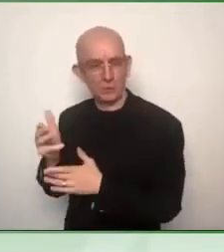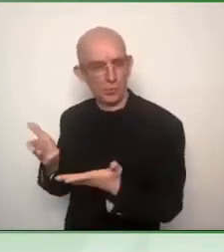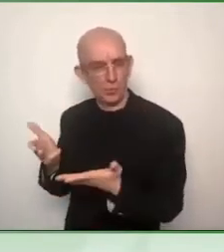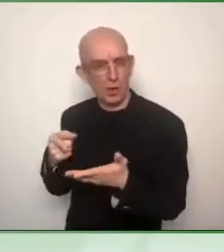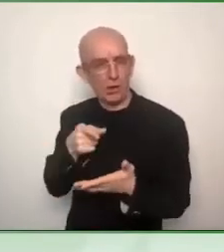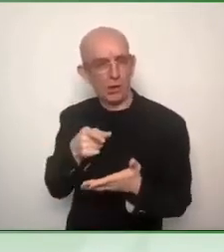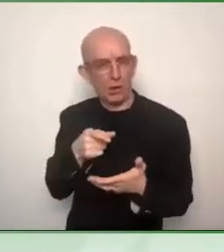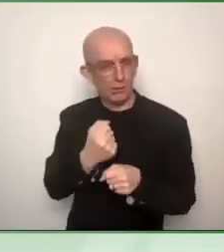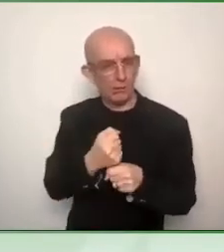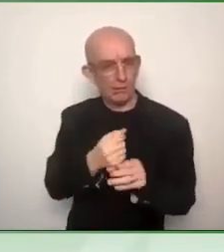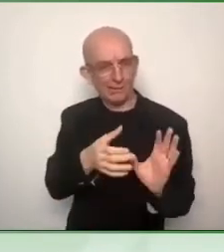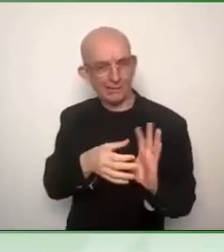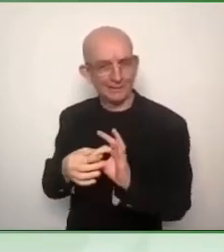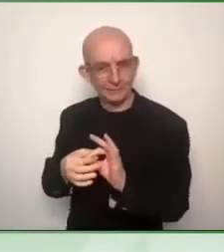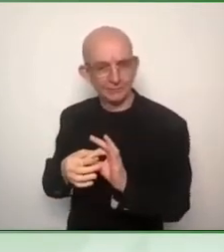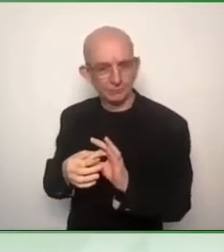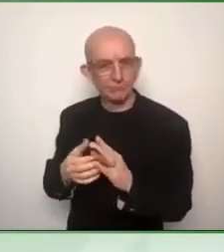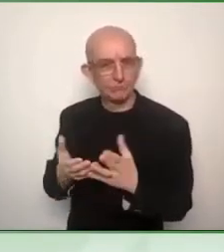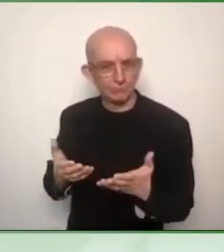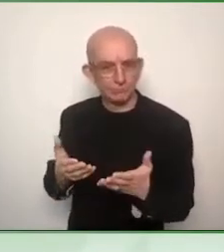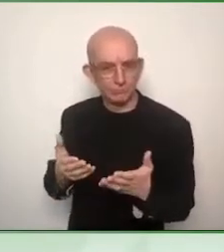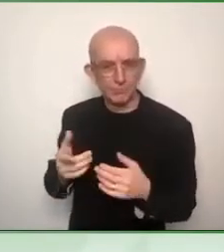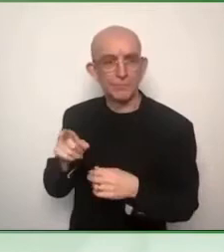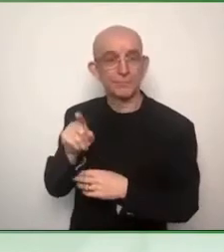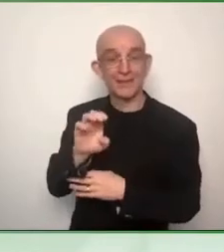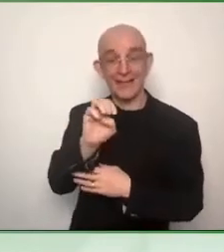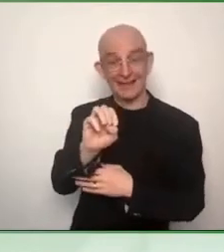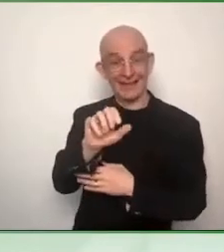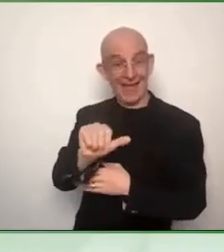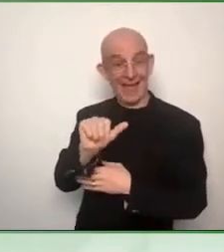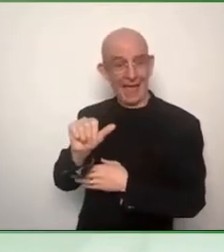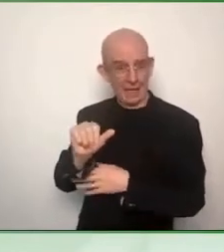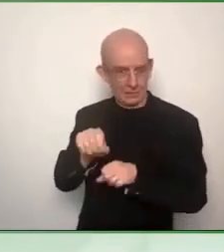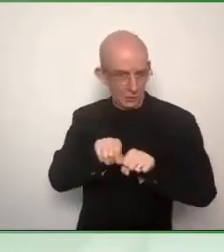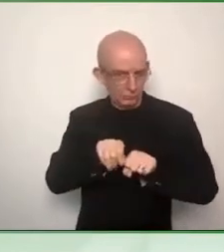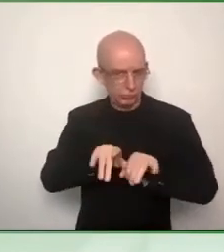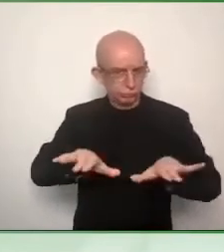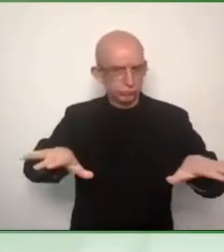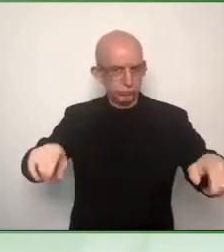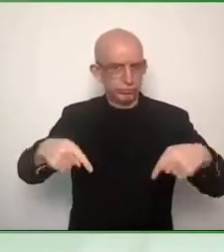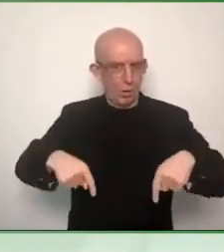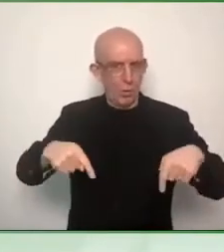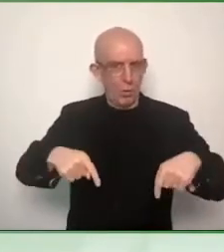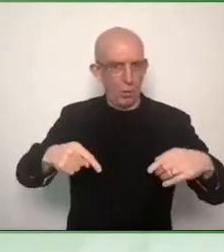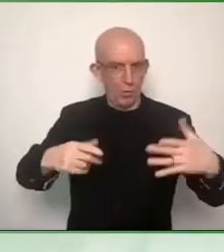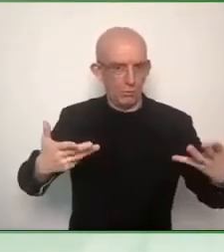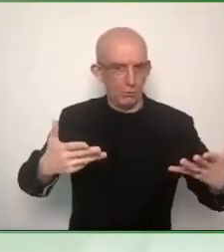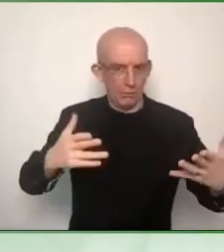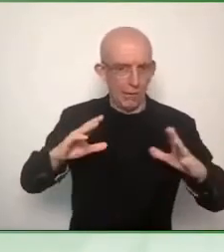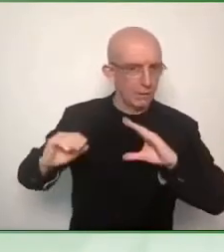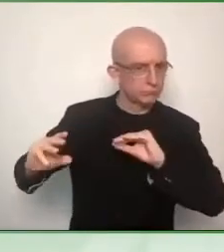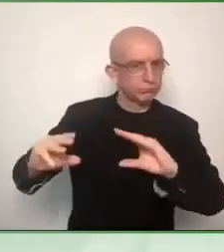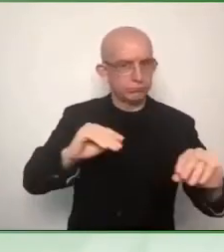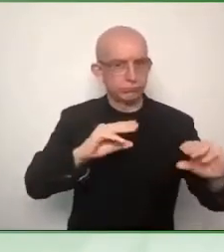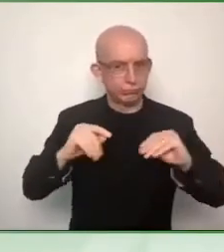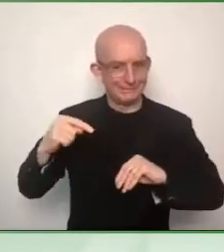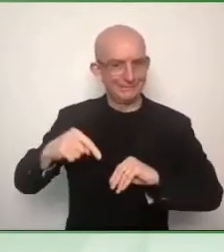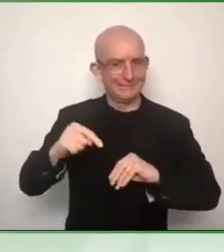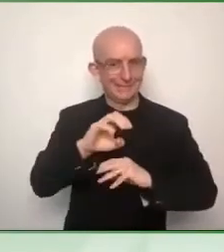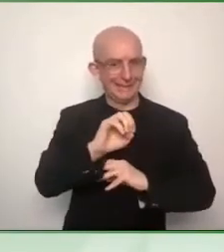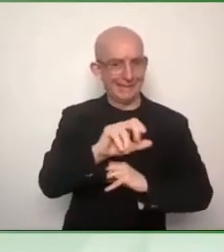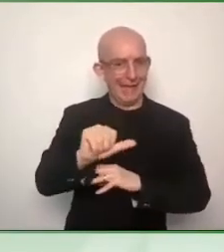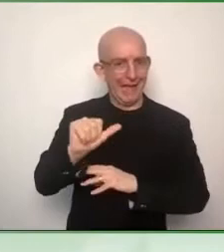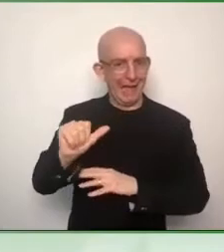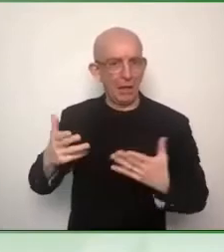is that the member states right now are implementing the EU directive into their national